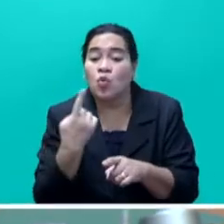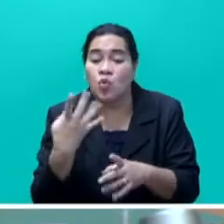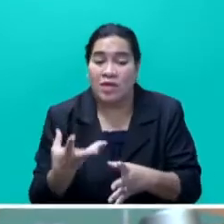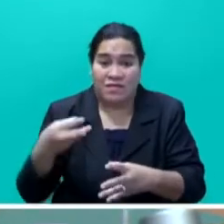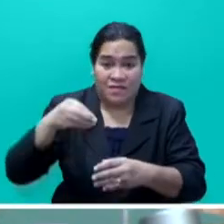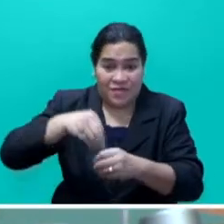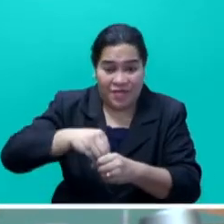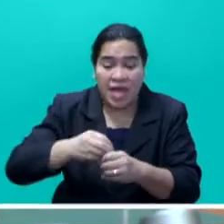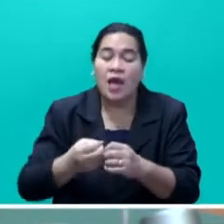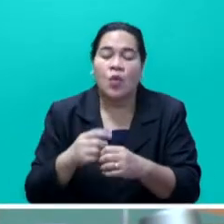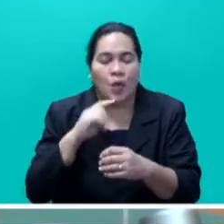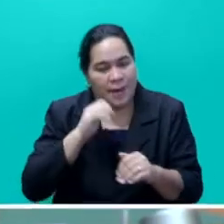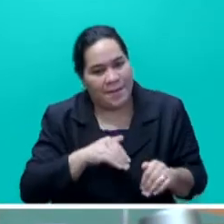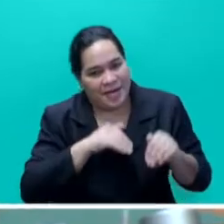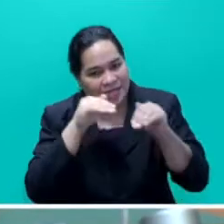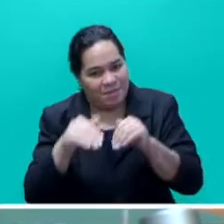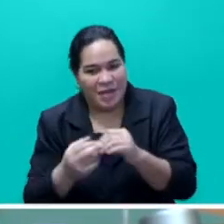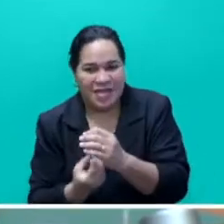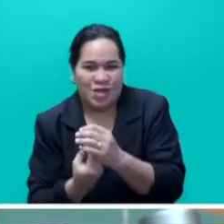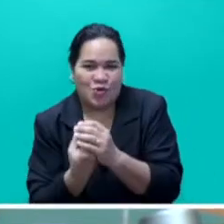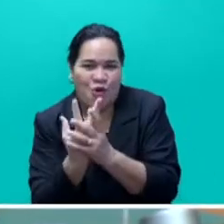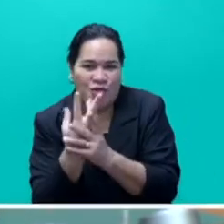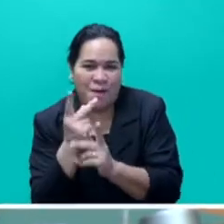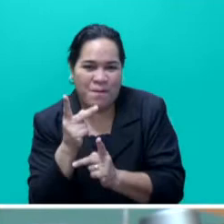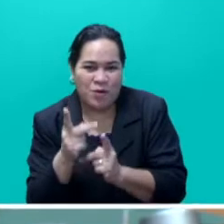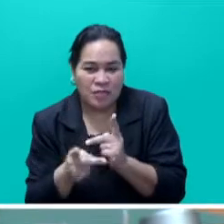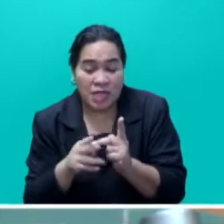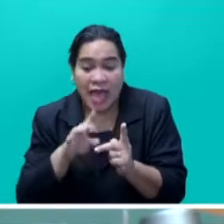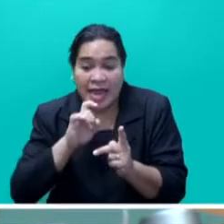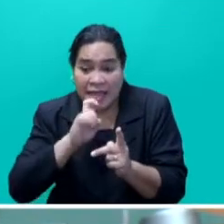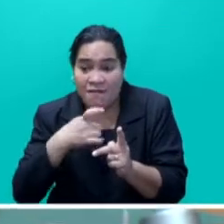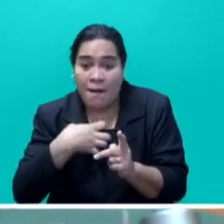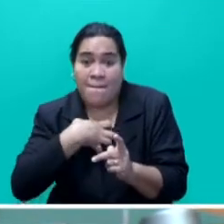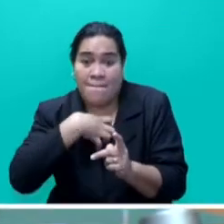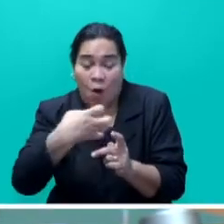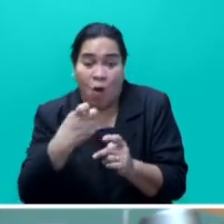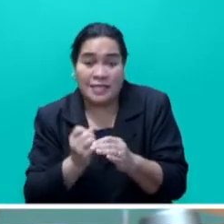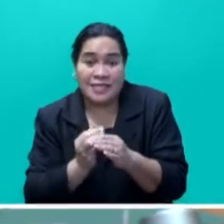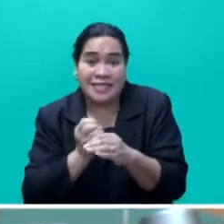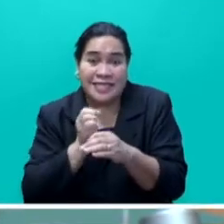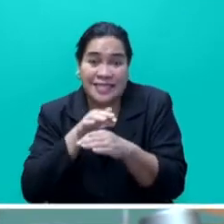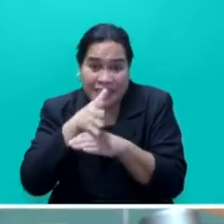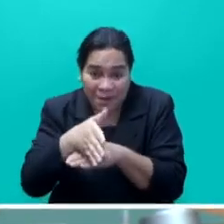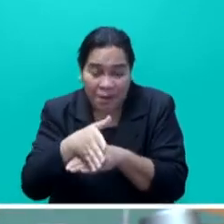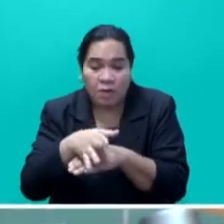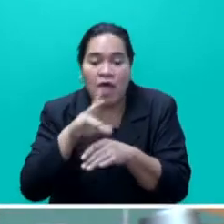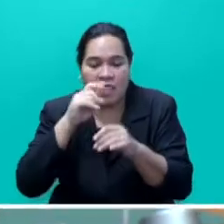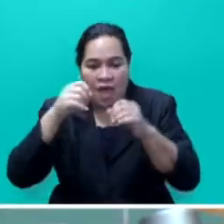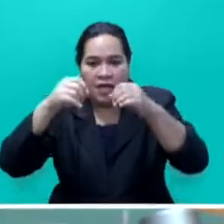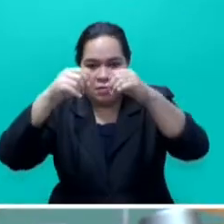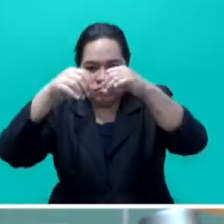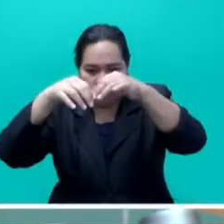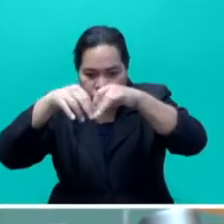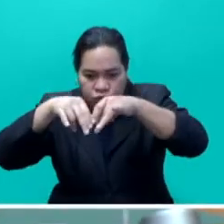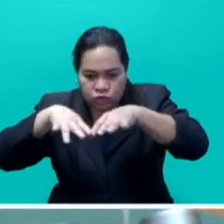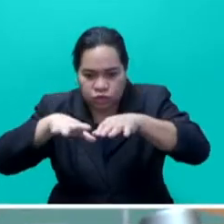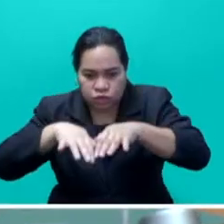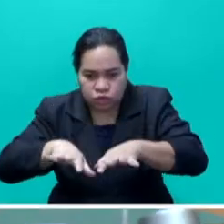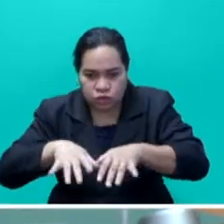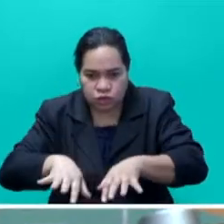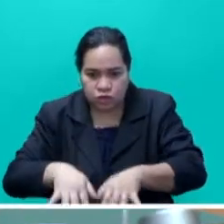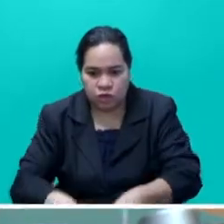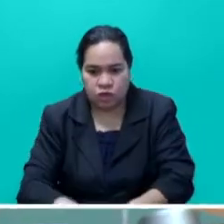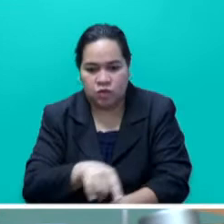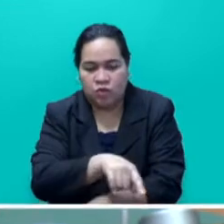the growth process, Mr Speaker Sayer, and when the surplus is created, it will then cascade down to all those who are participating